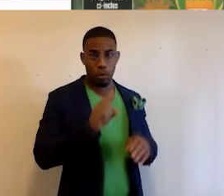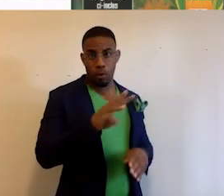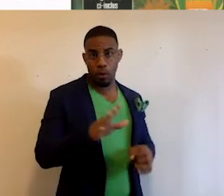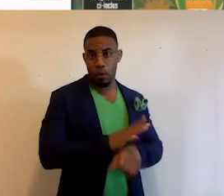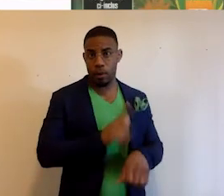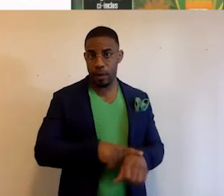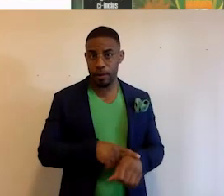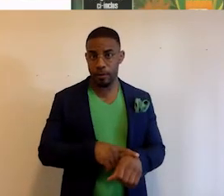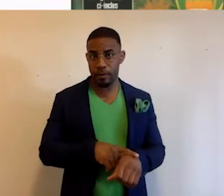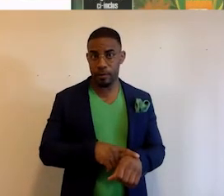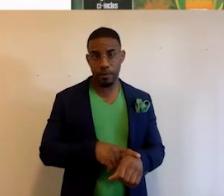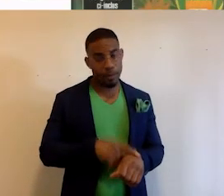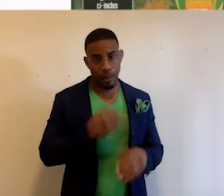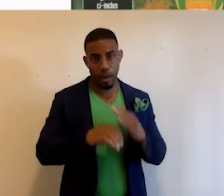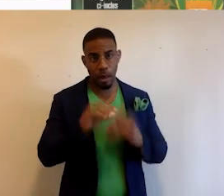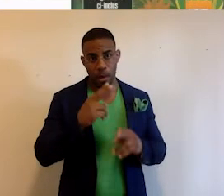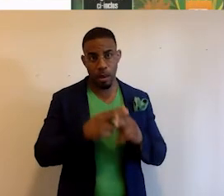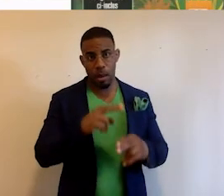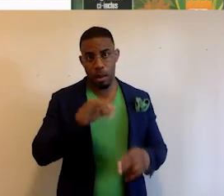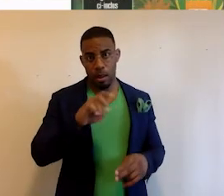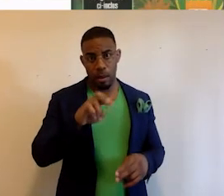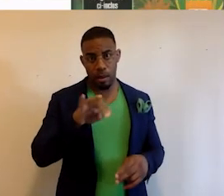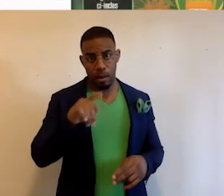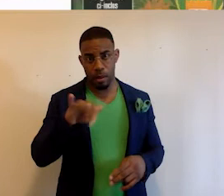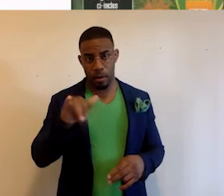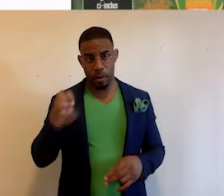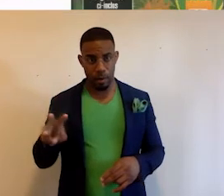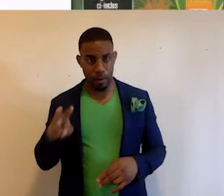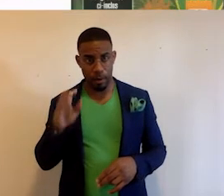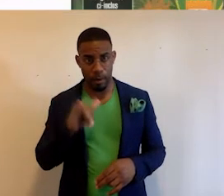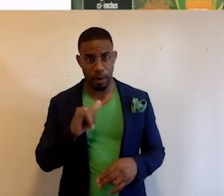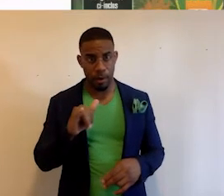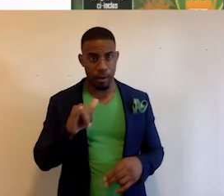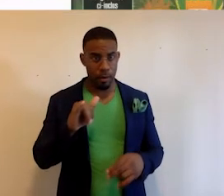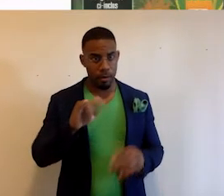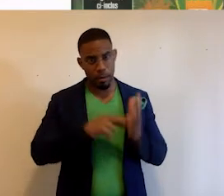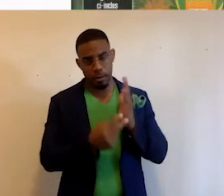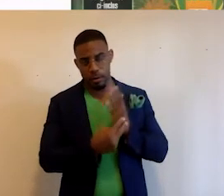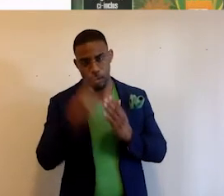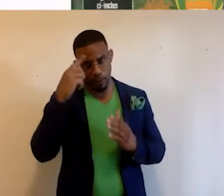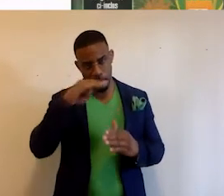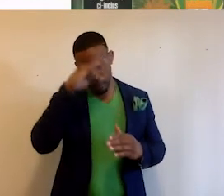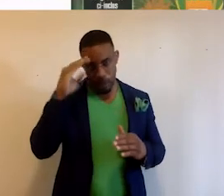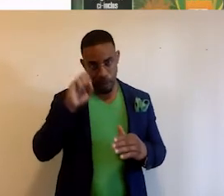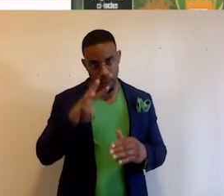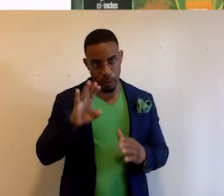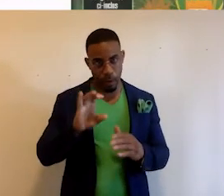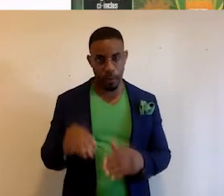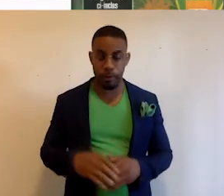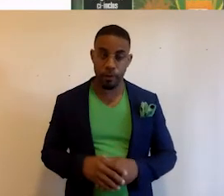full-time under the company named Inner City Software, which was the euphemism for Black Software Company.